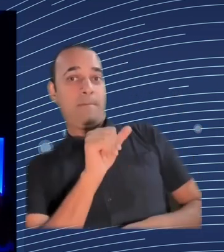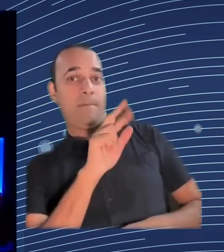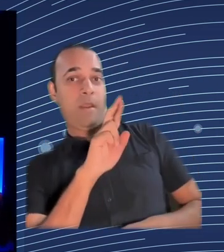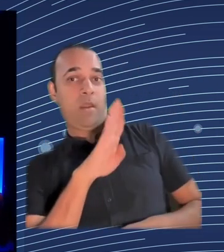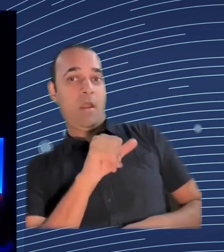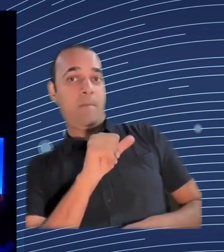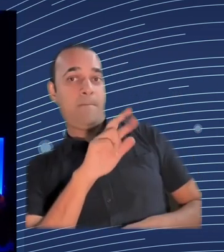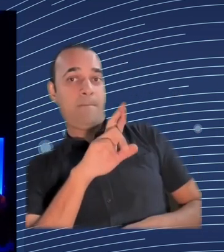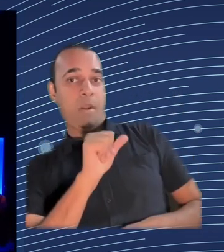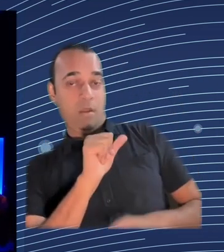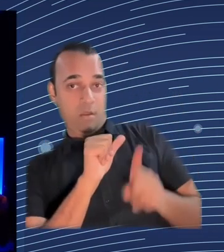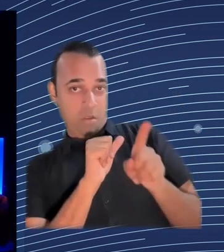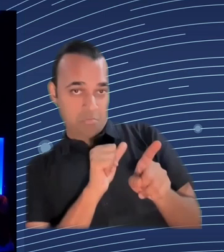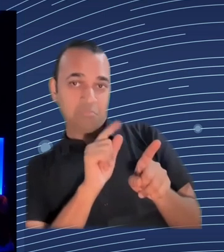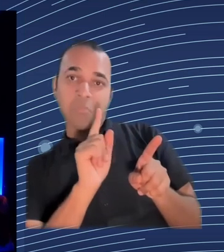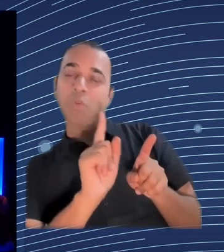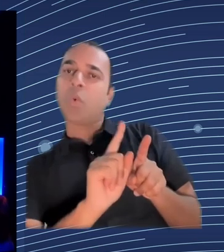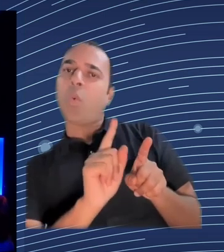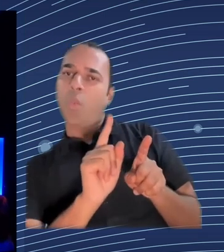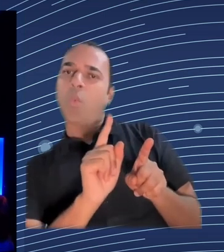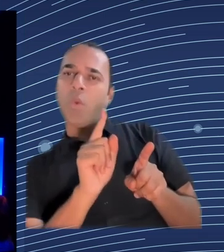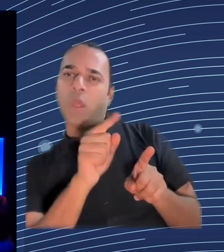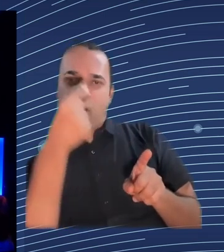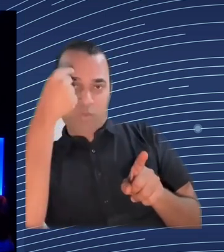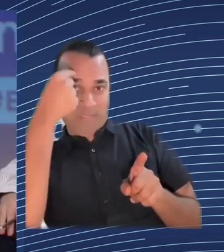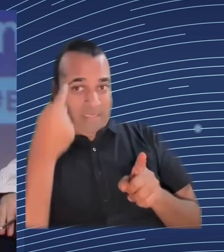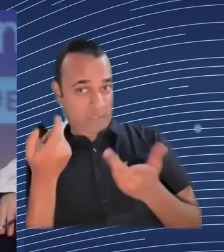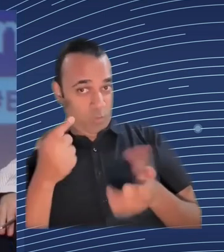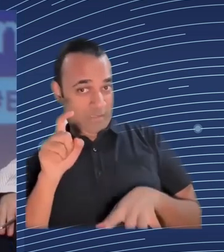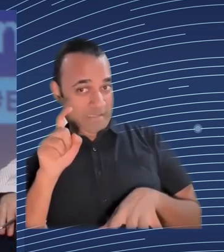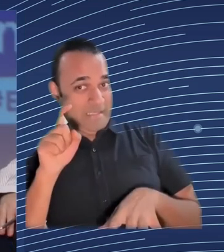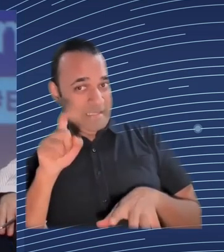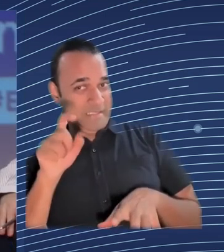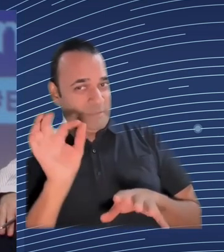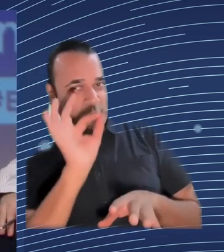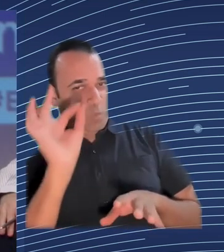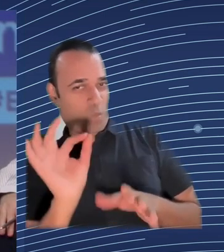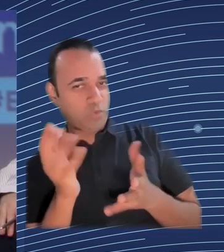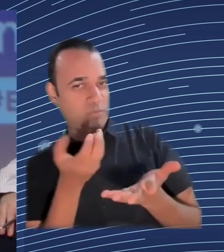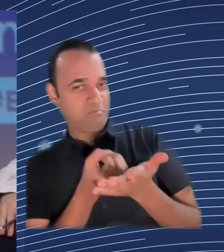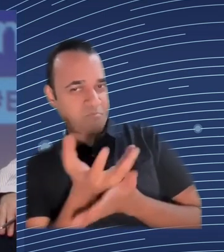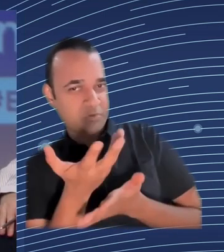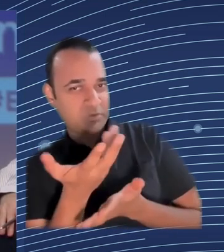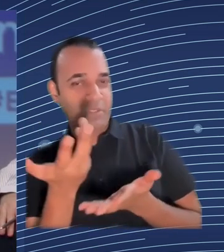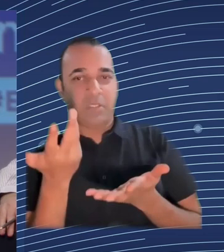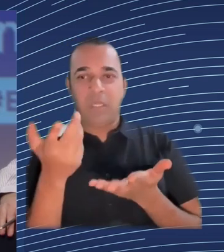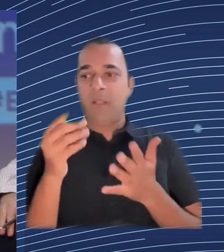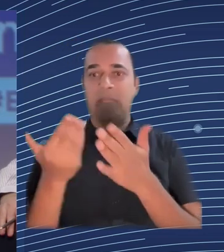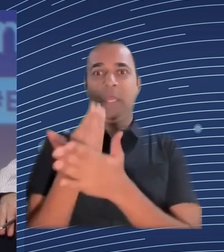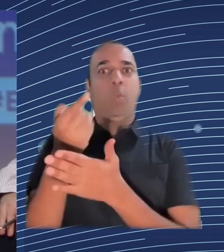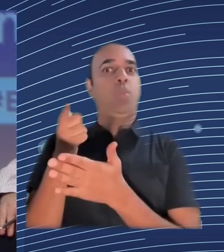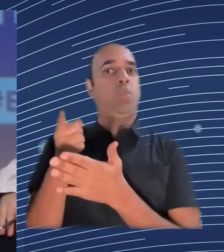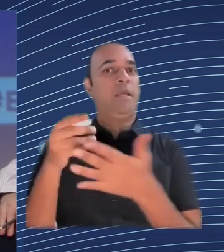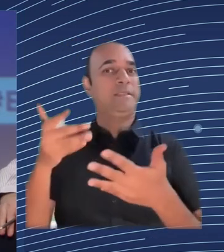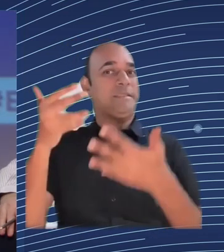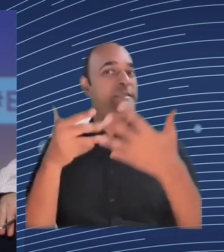so as I said before in Germany we think about this special law for employees and